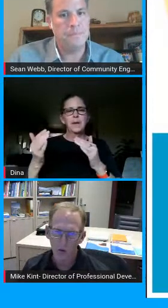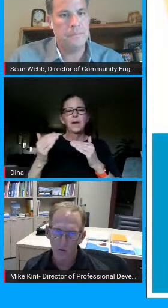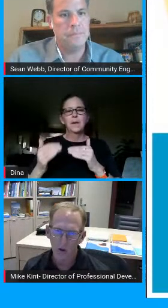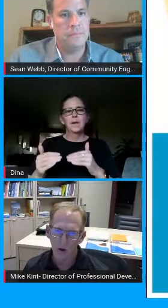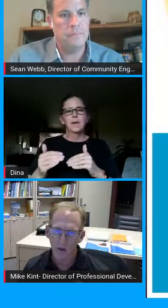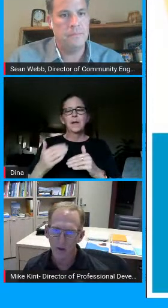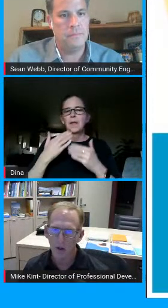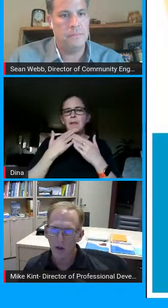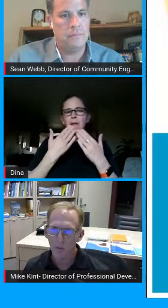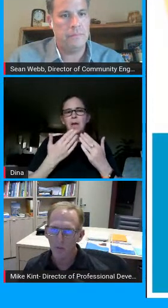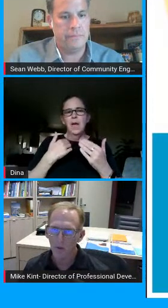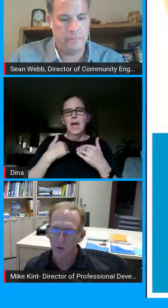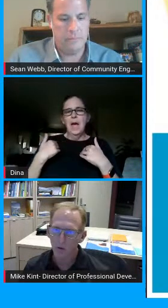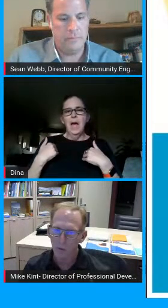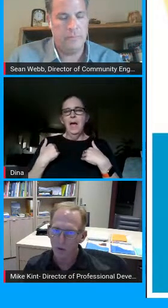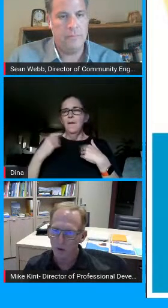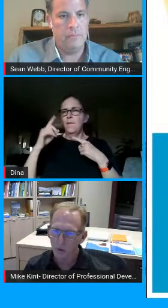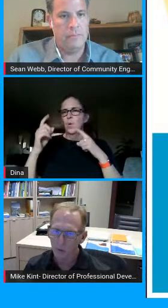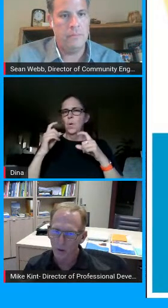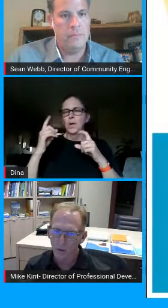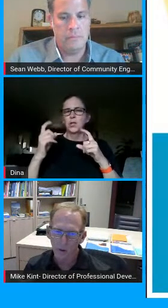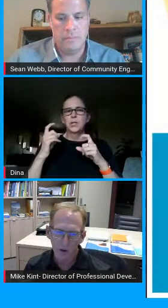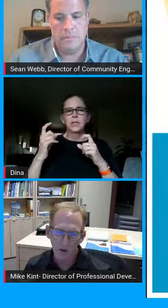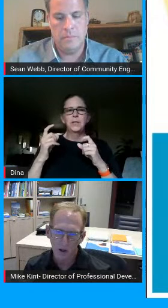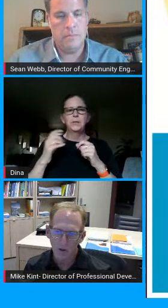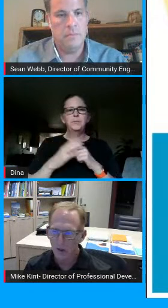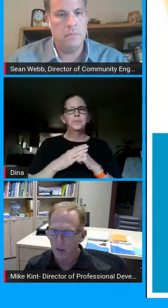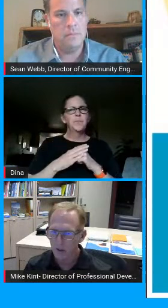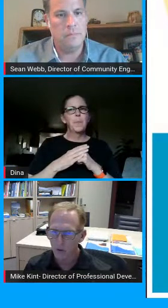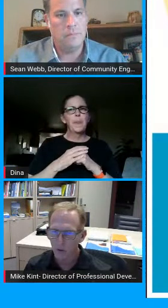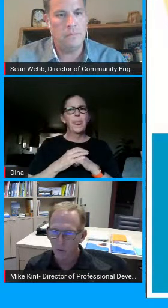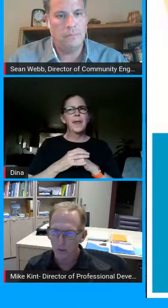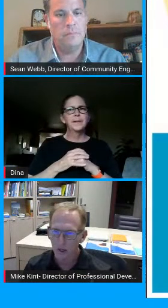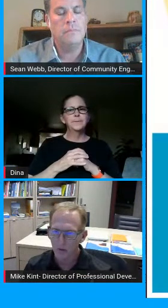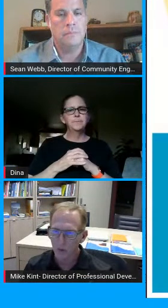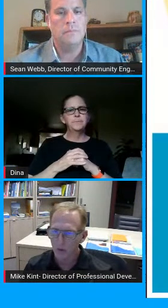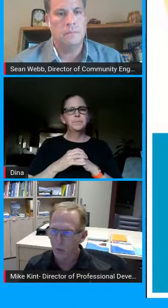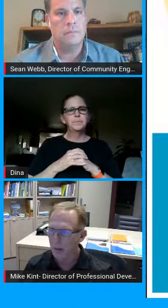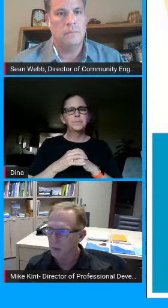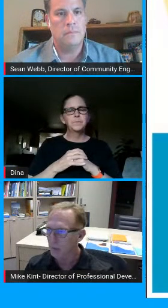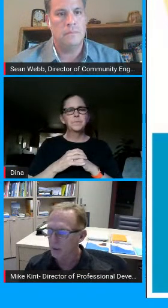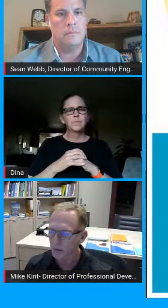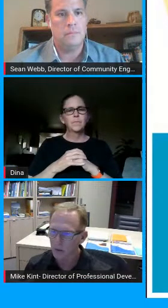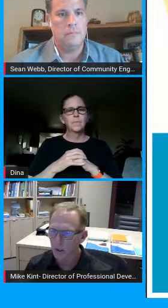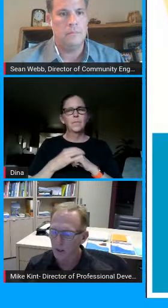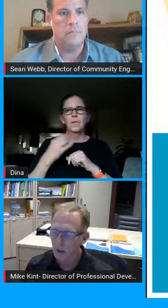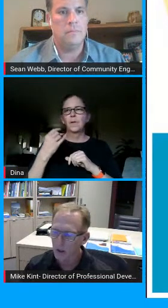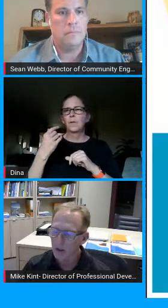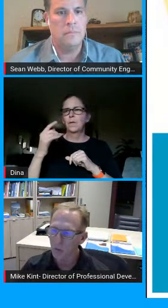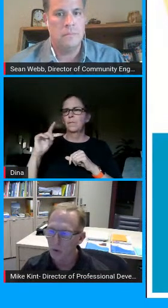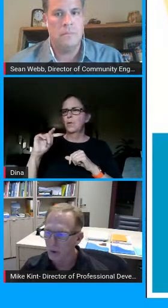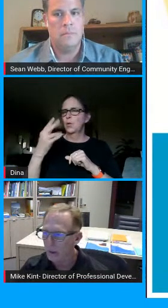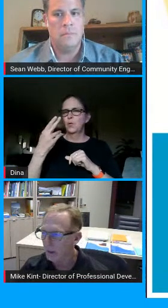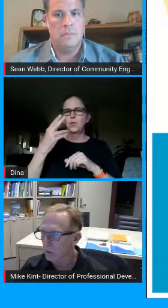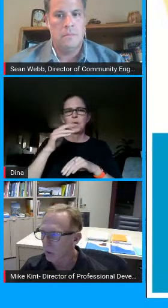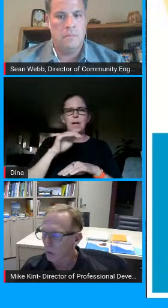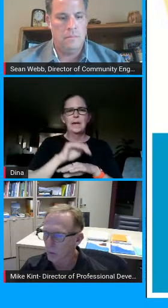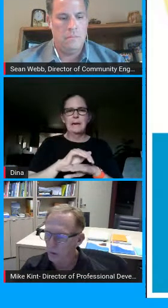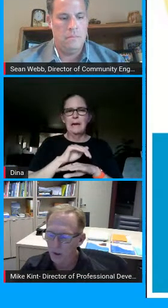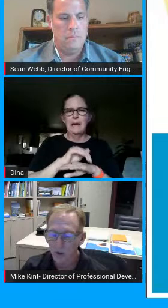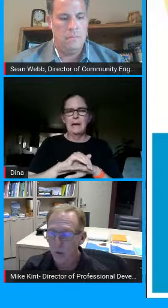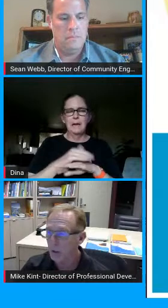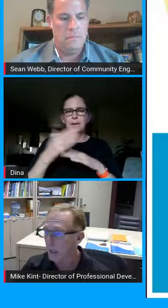there were some questions regarding um if there were some issues with attendance or being not to be able to make a meet and and really